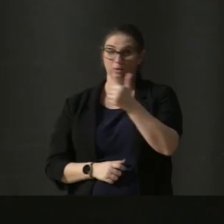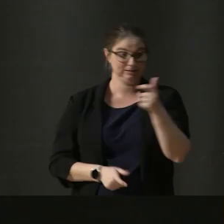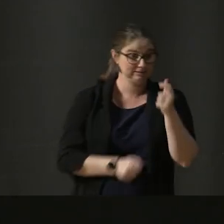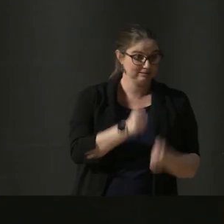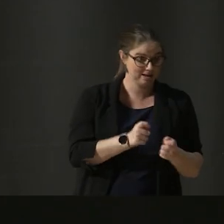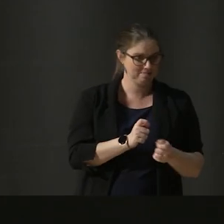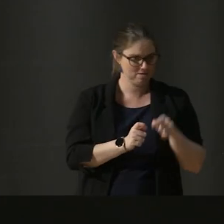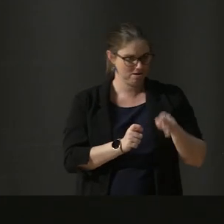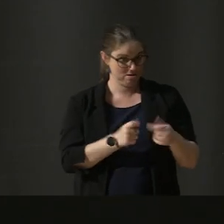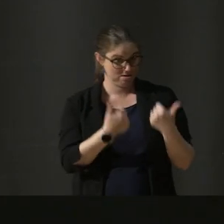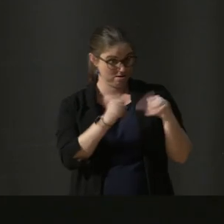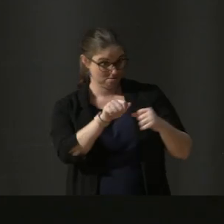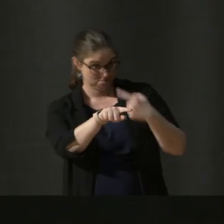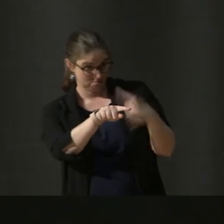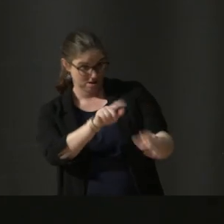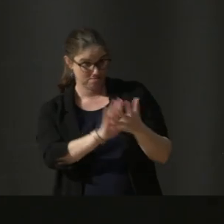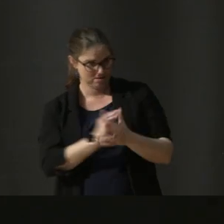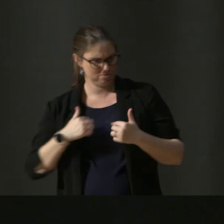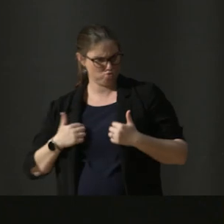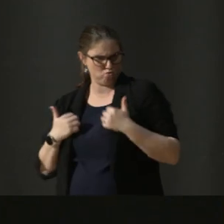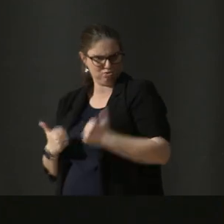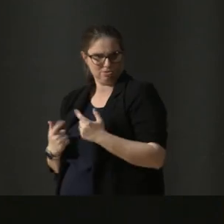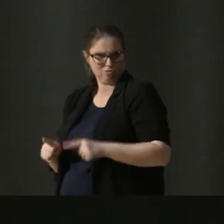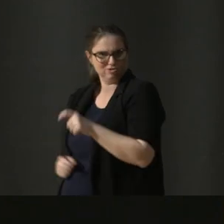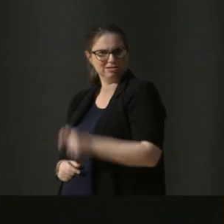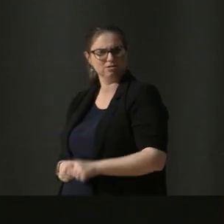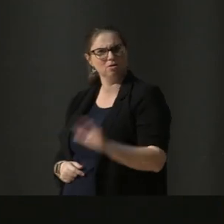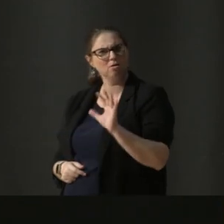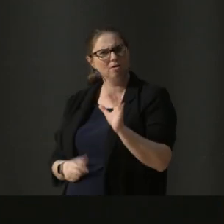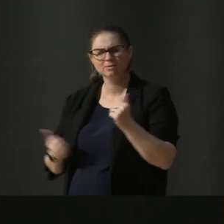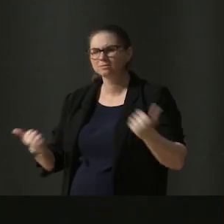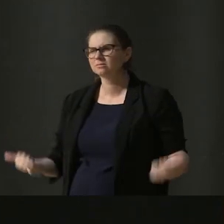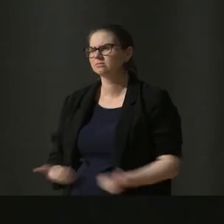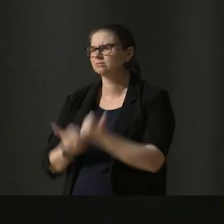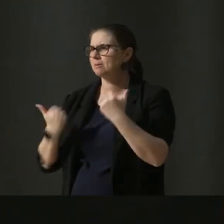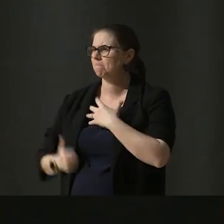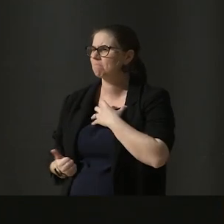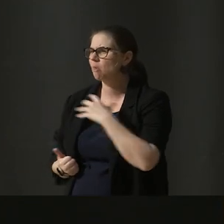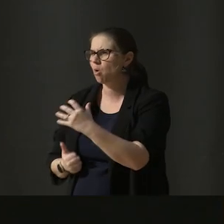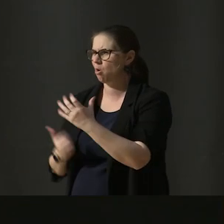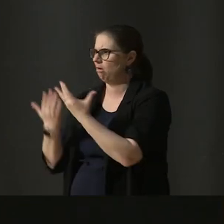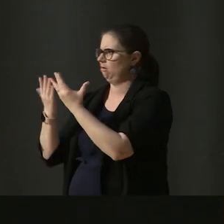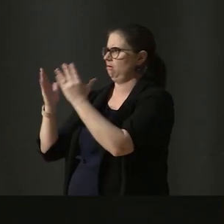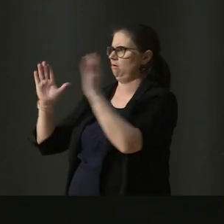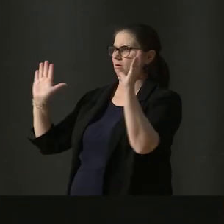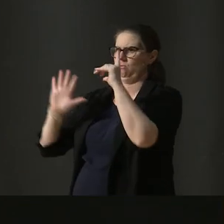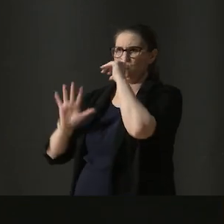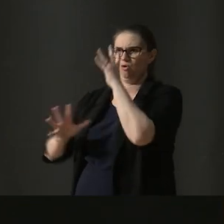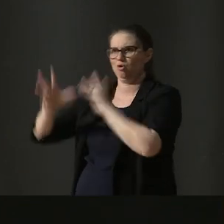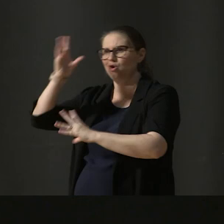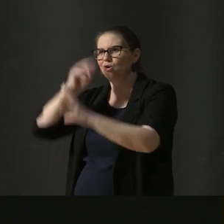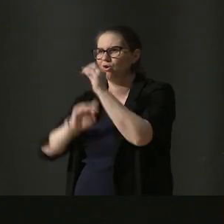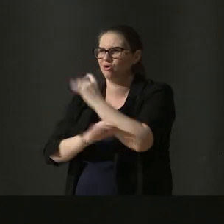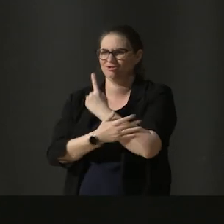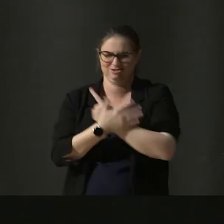Good exam grades don't automatically make you a good musician. There's just so much more to learn outside of the strictly defined